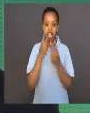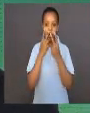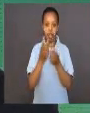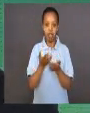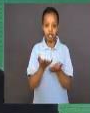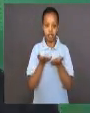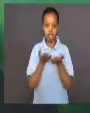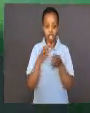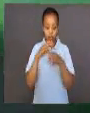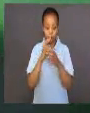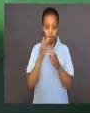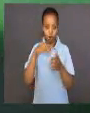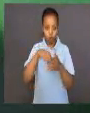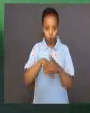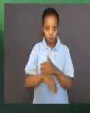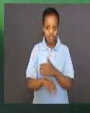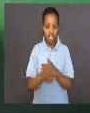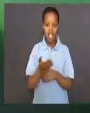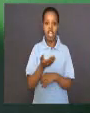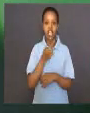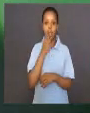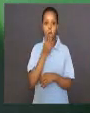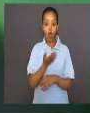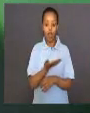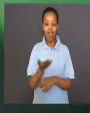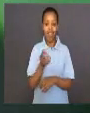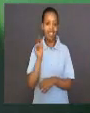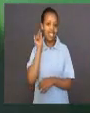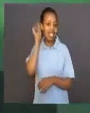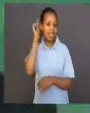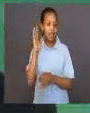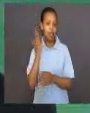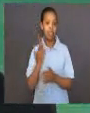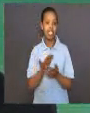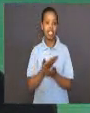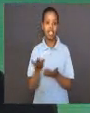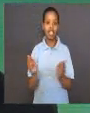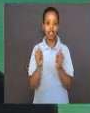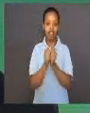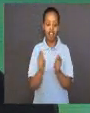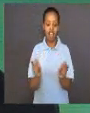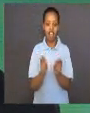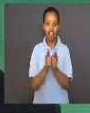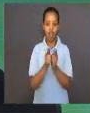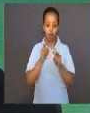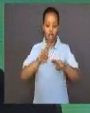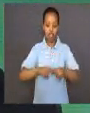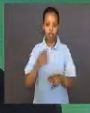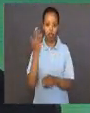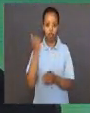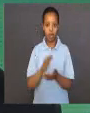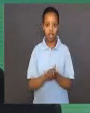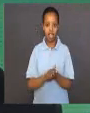microscope, he would stick the object on a pin or mount it in front